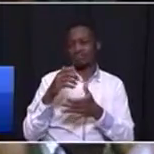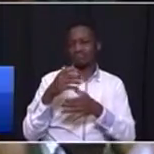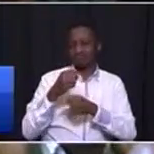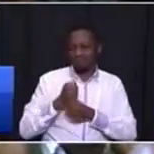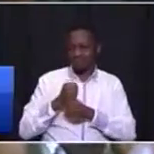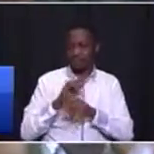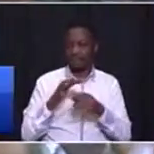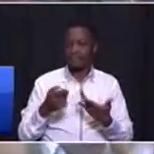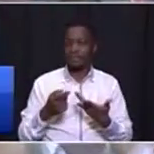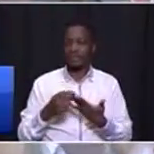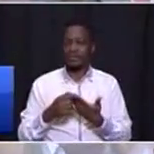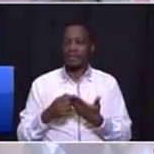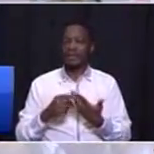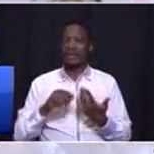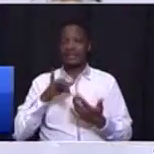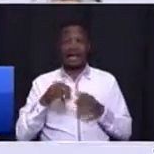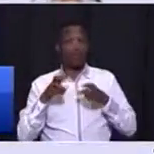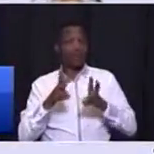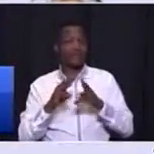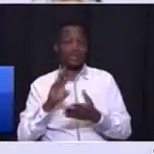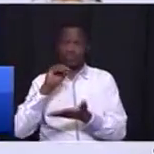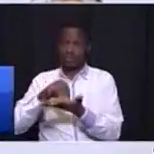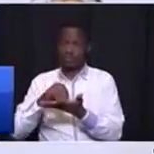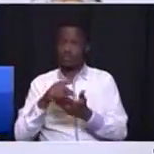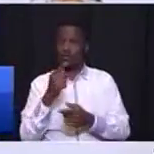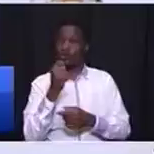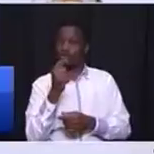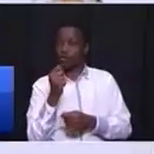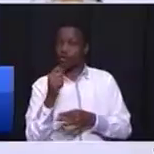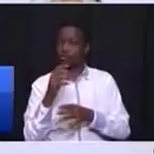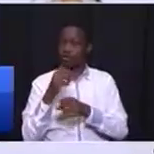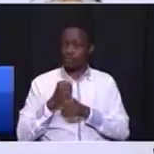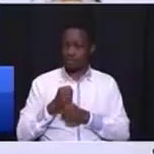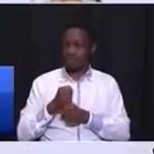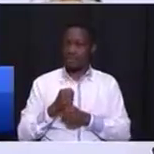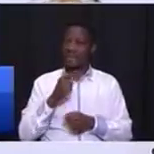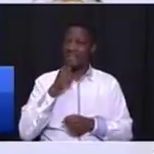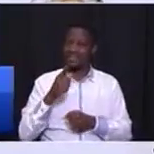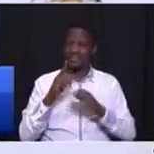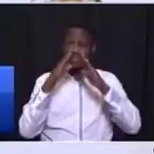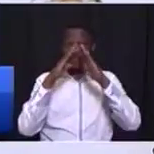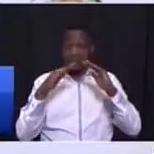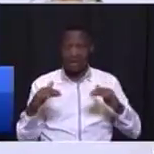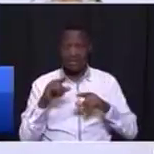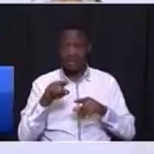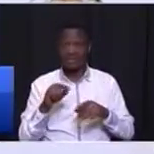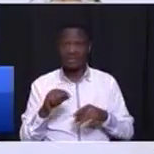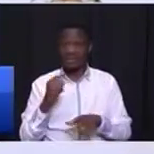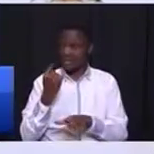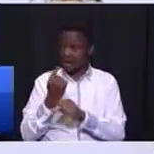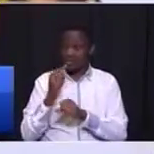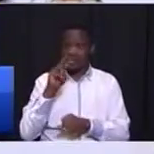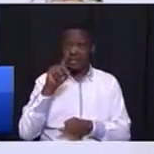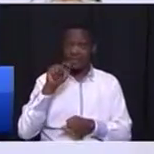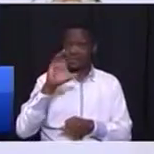have imposed stringent measures on cost containment I can tell this house that Houteng MEC is